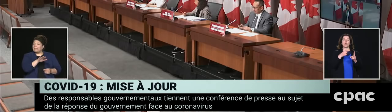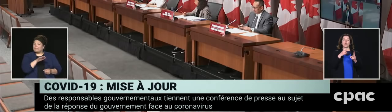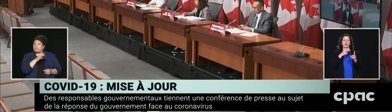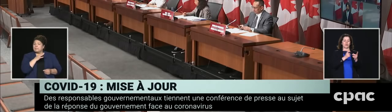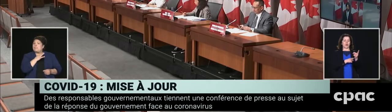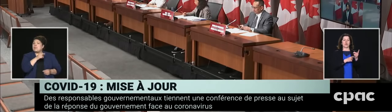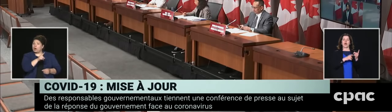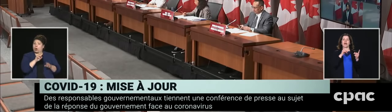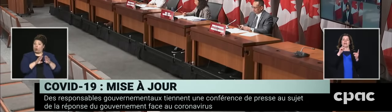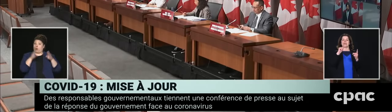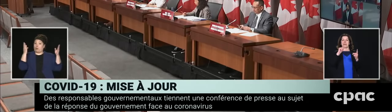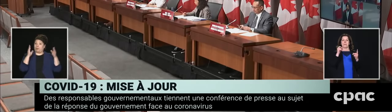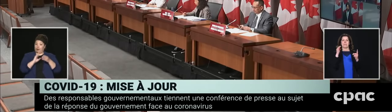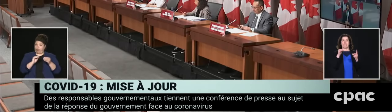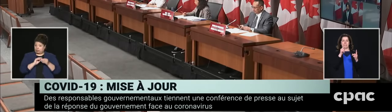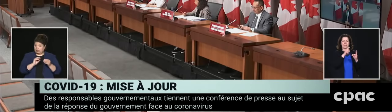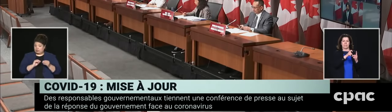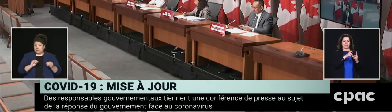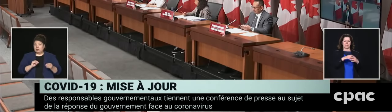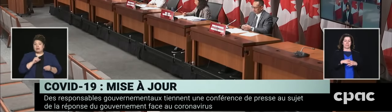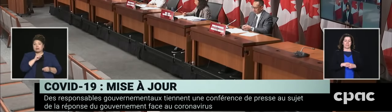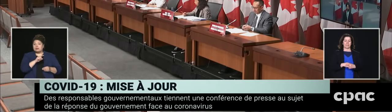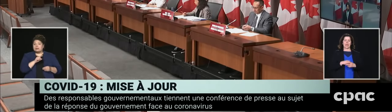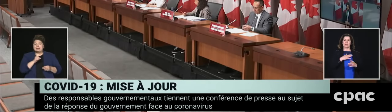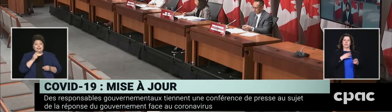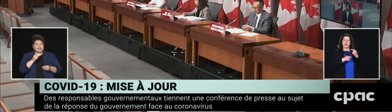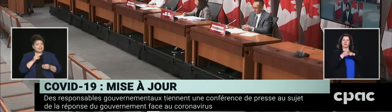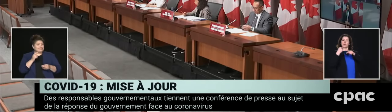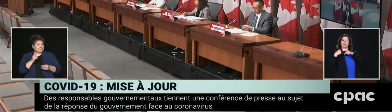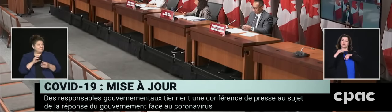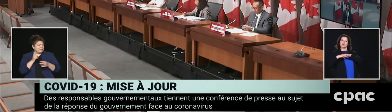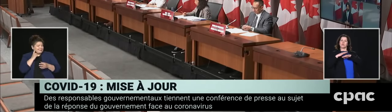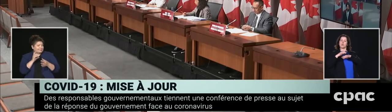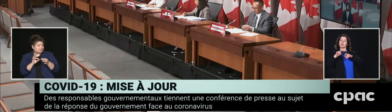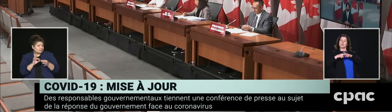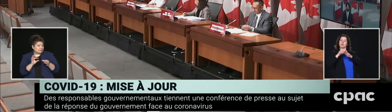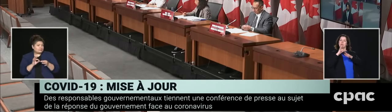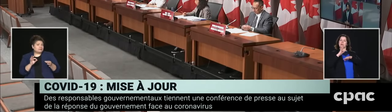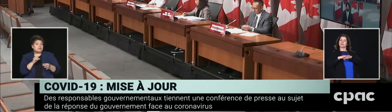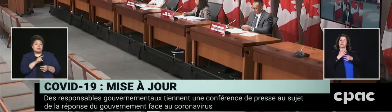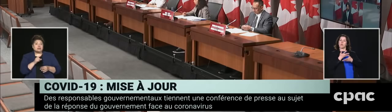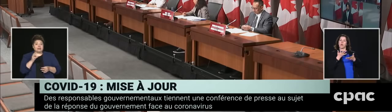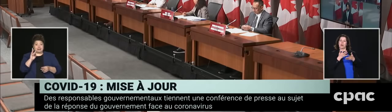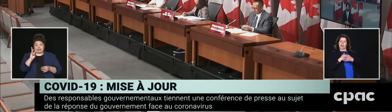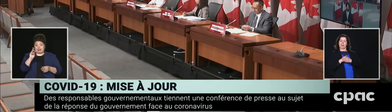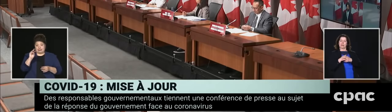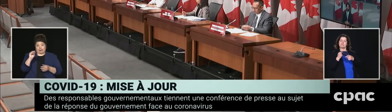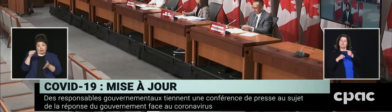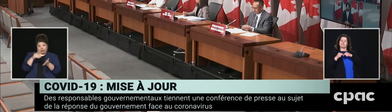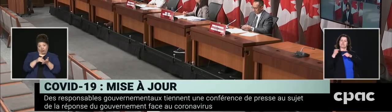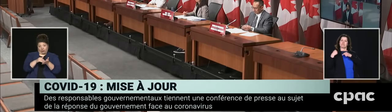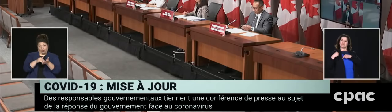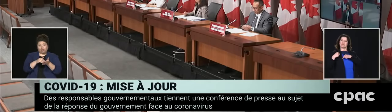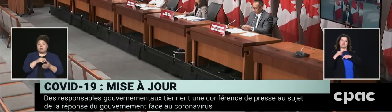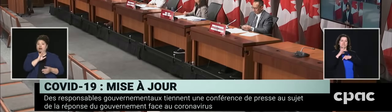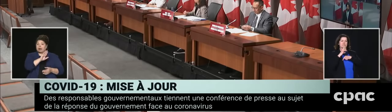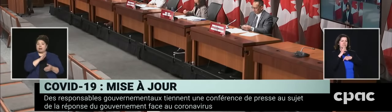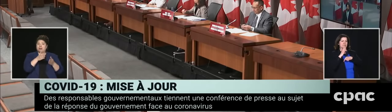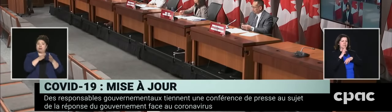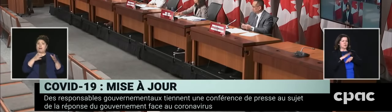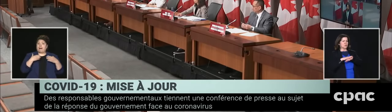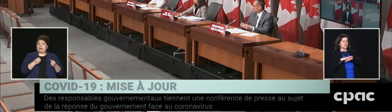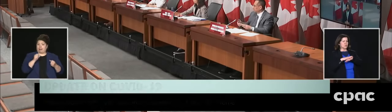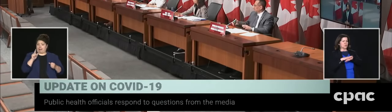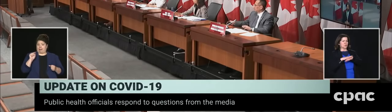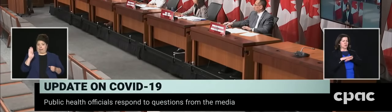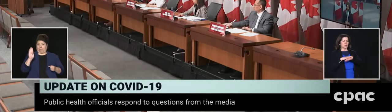of the meeting. You said, repeated basically that the 60,000 is the public health laboratory capacity. Now, that's been explained to us